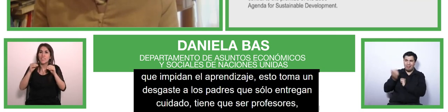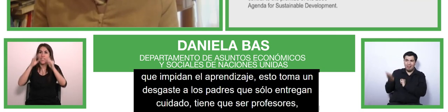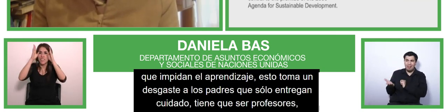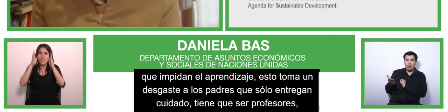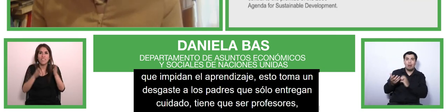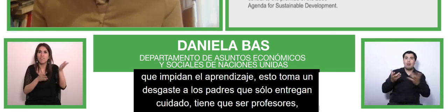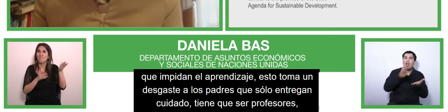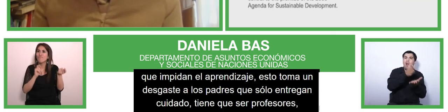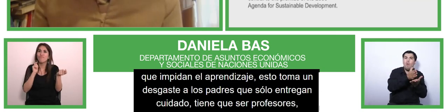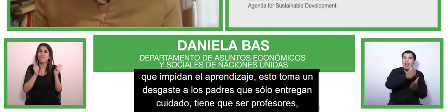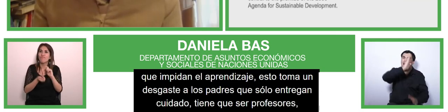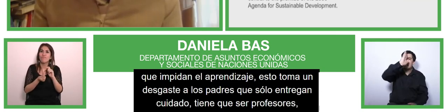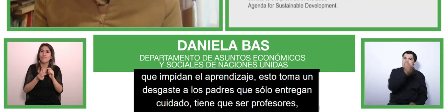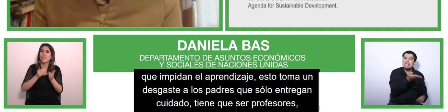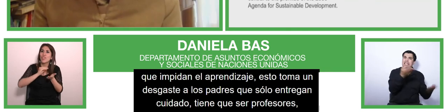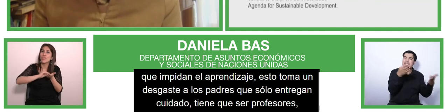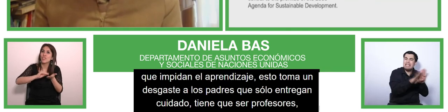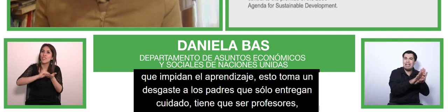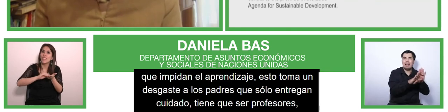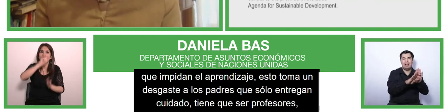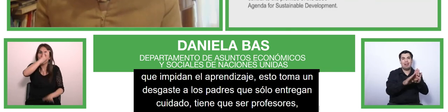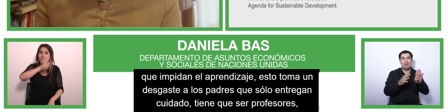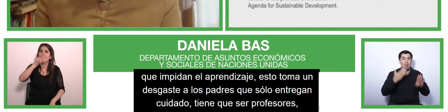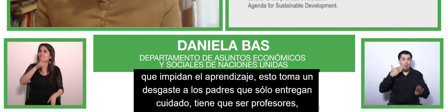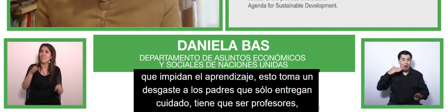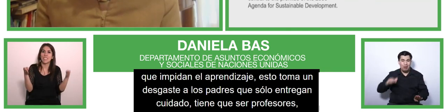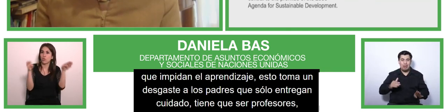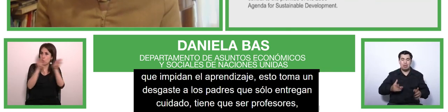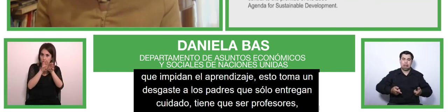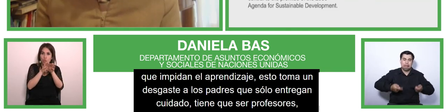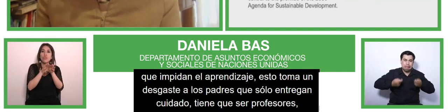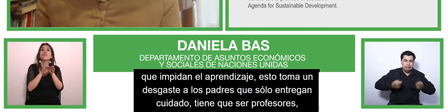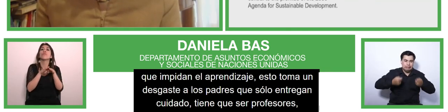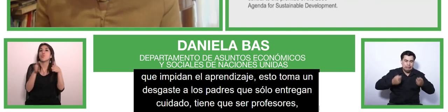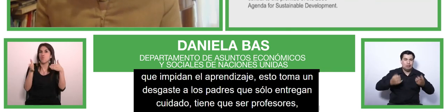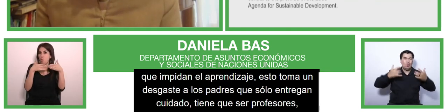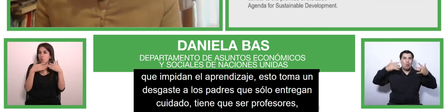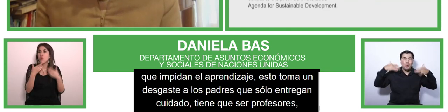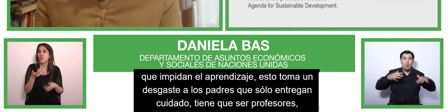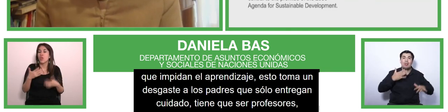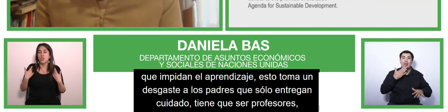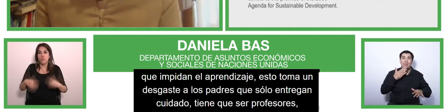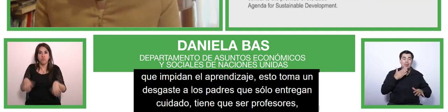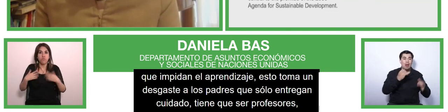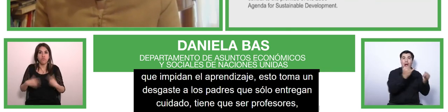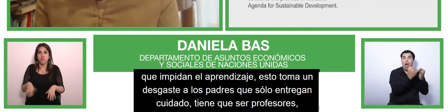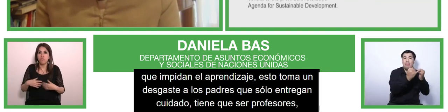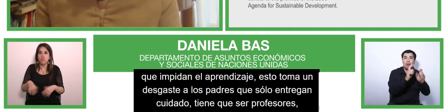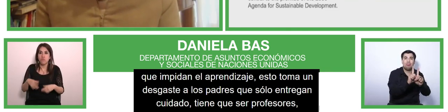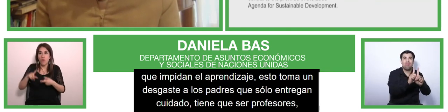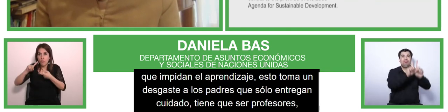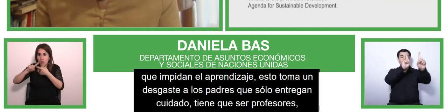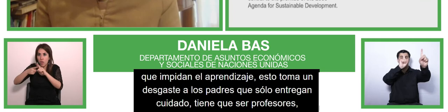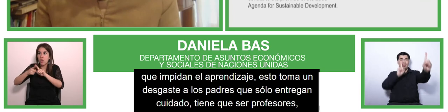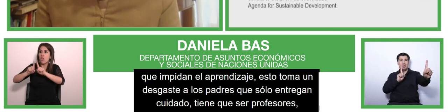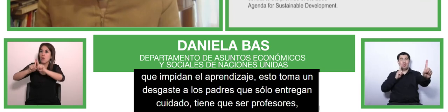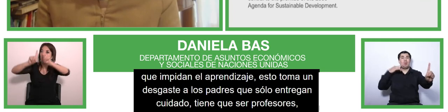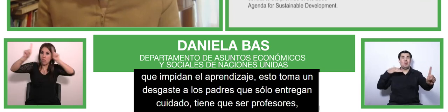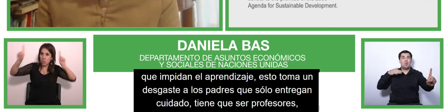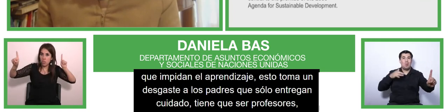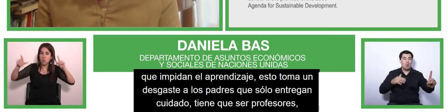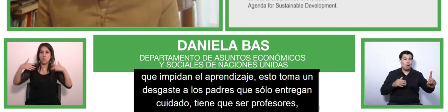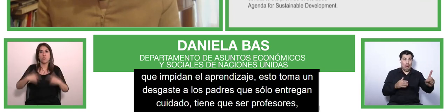and friends that are necessary to develop social skills and you know disconfinement